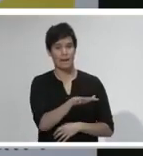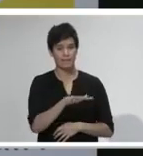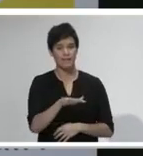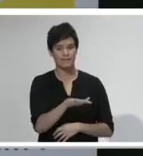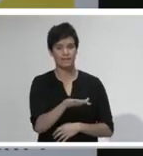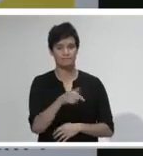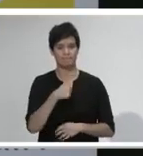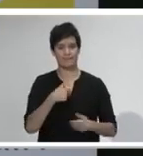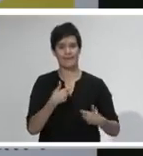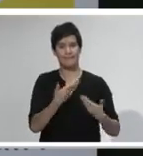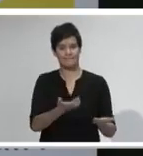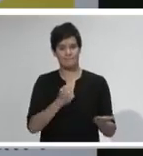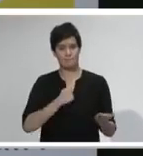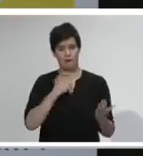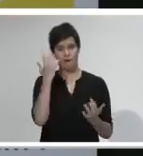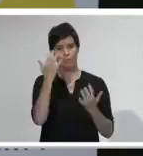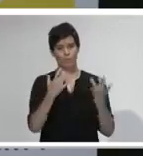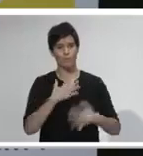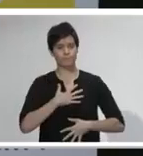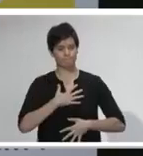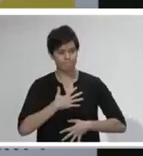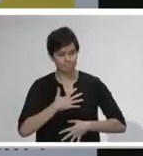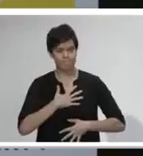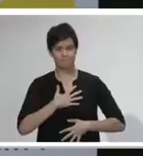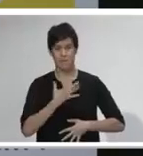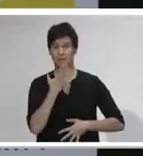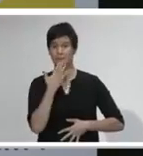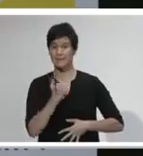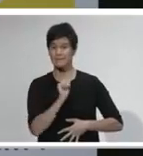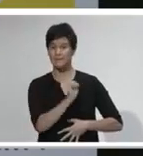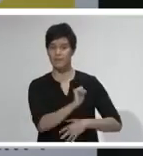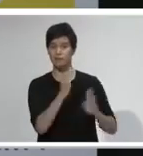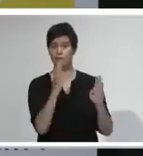I do ask that you also continue to respect their privacy.